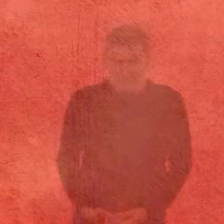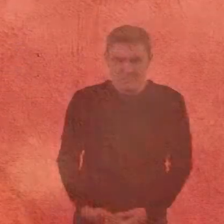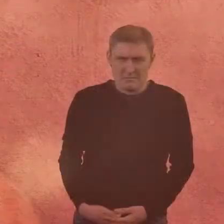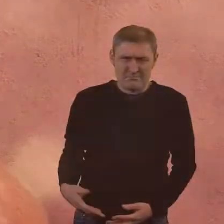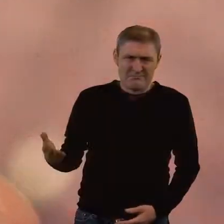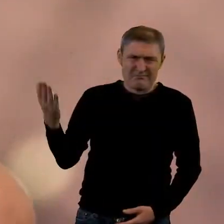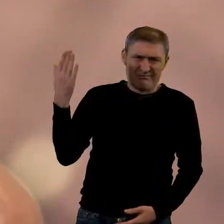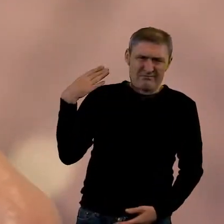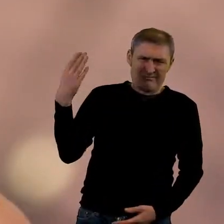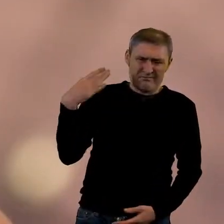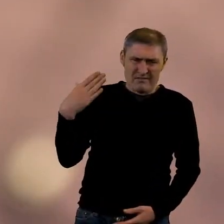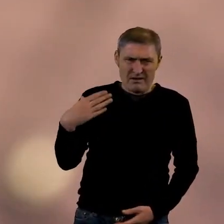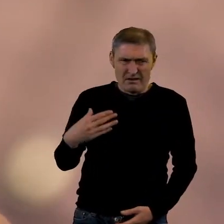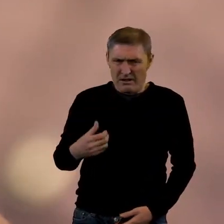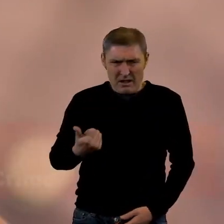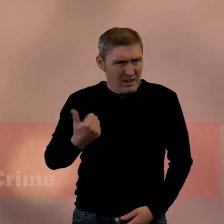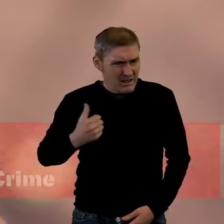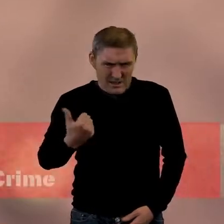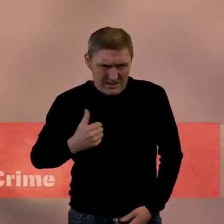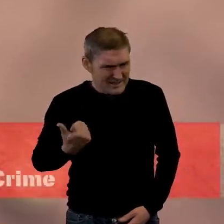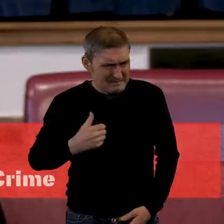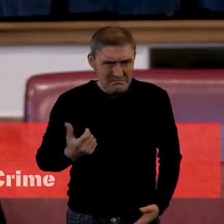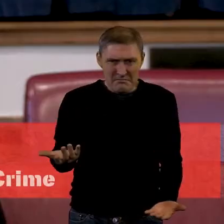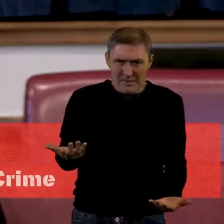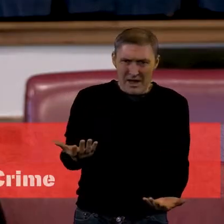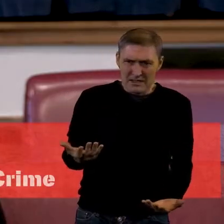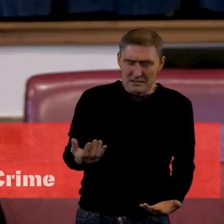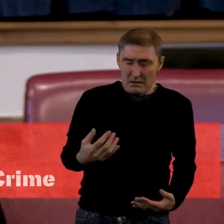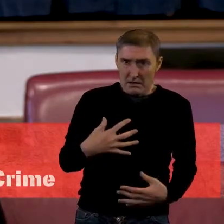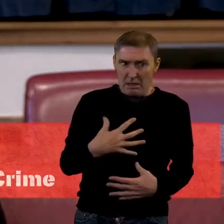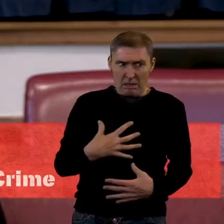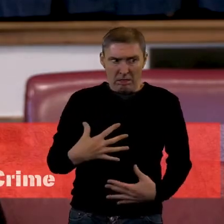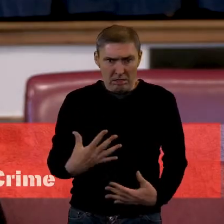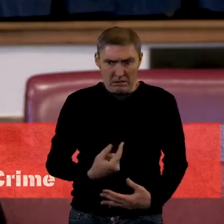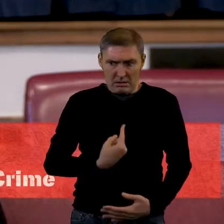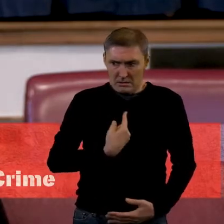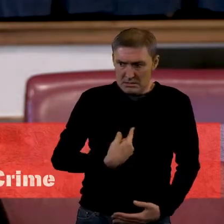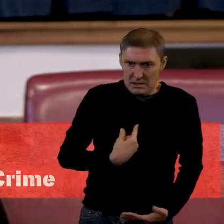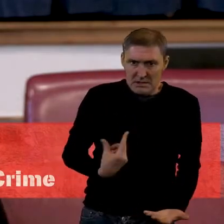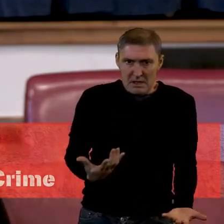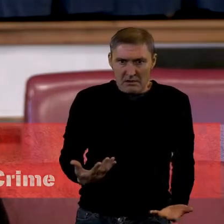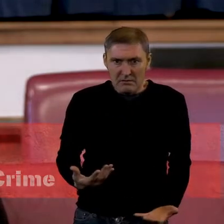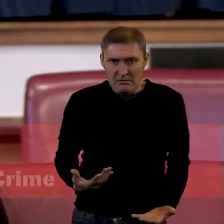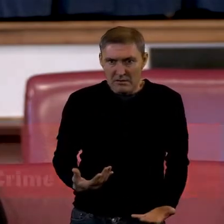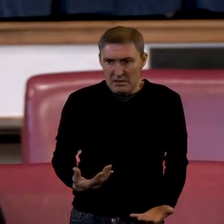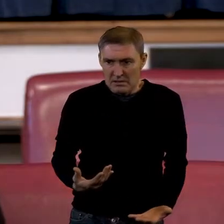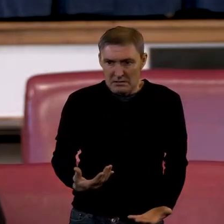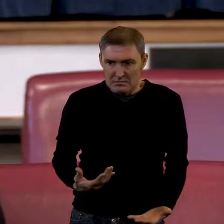It was something so unexpected and was such a shock to myself.